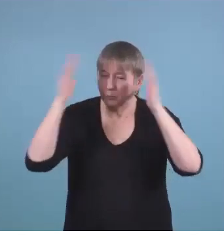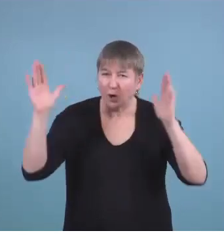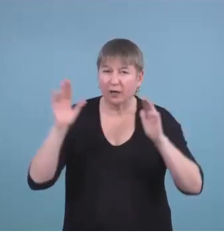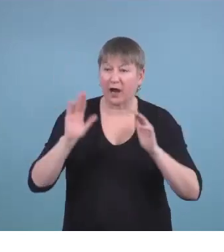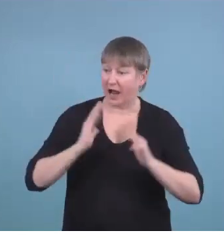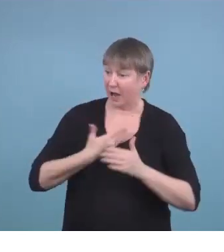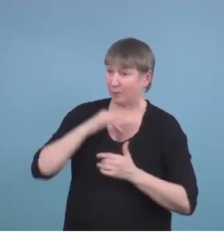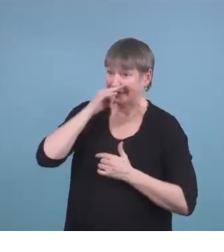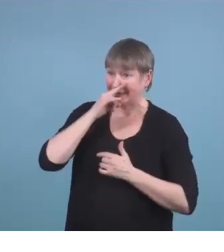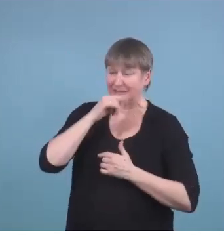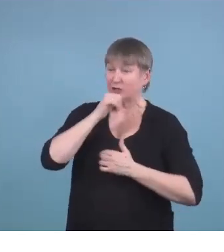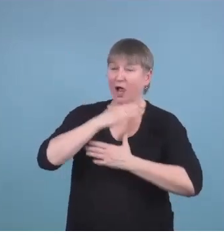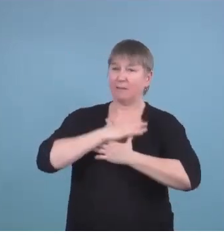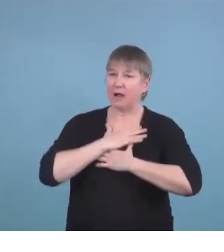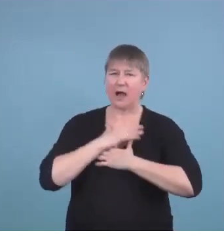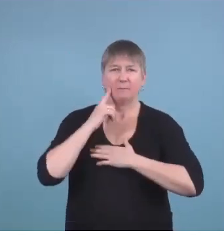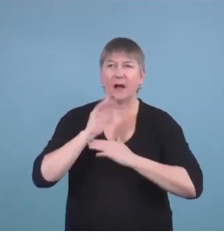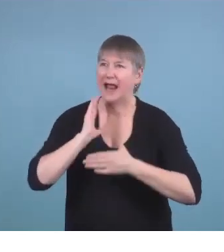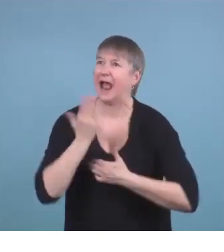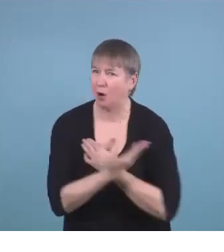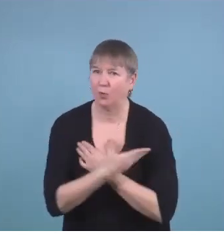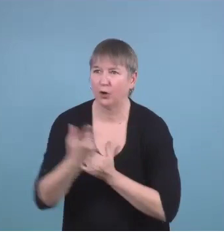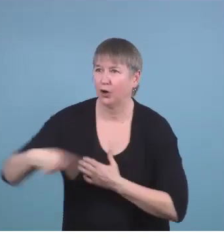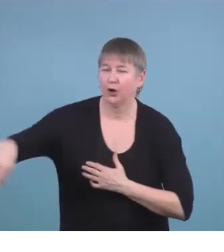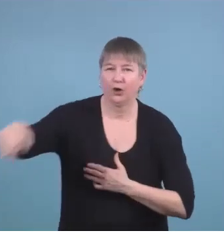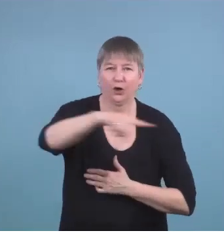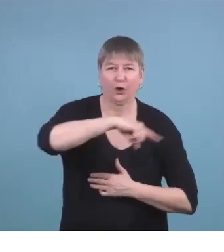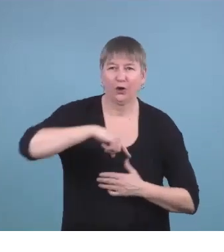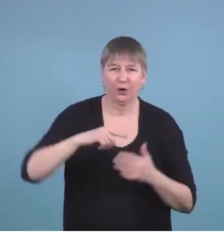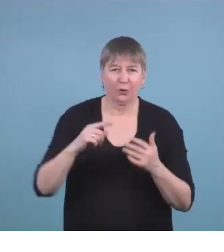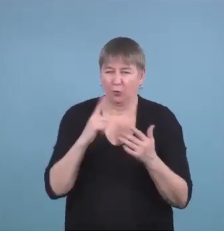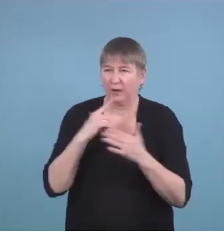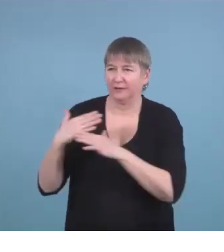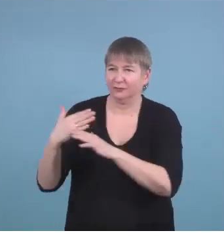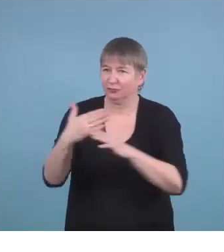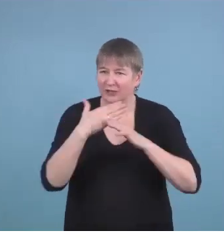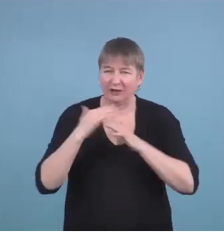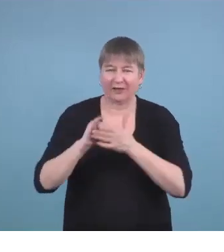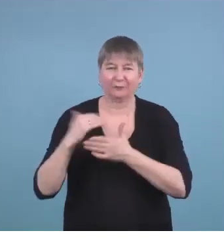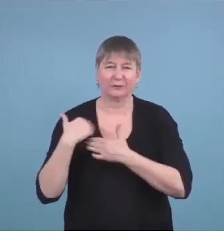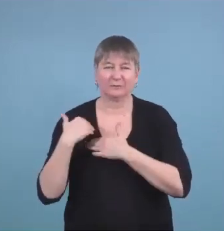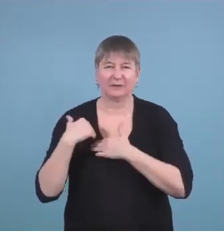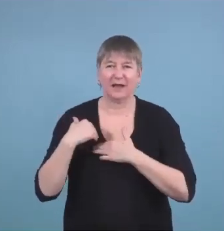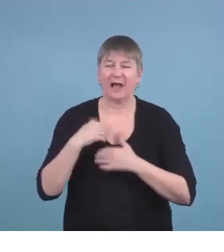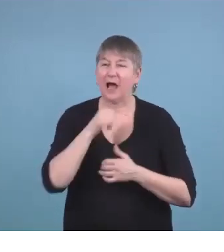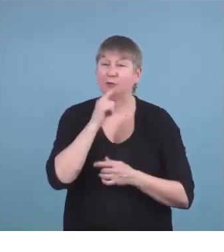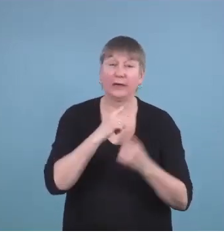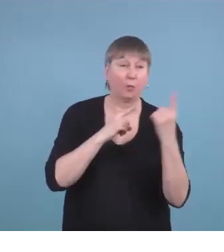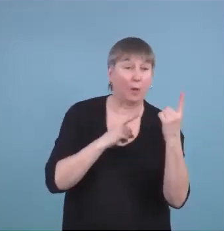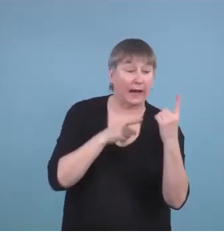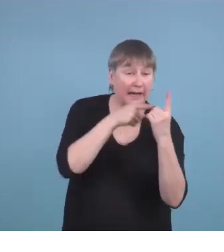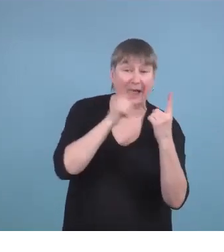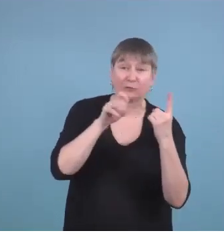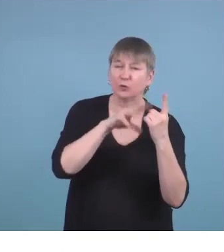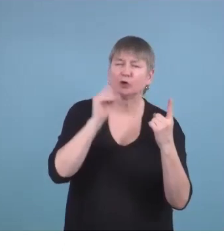and that it's not one thing only that it's a whole bunch of different things and that